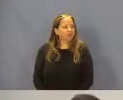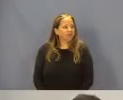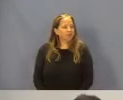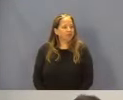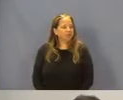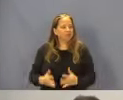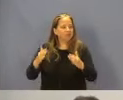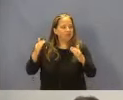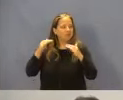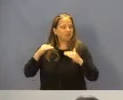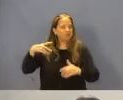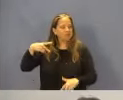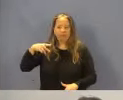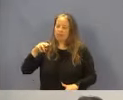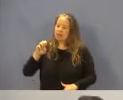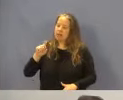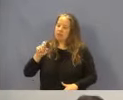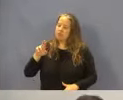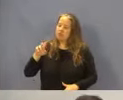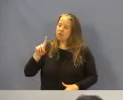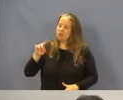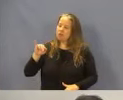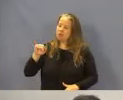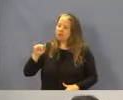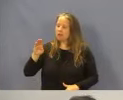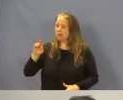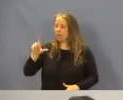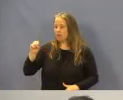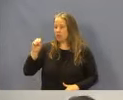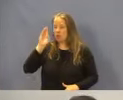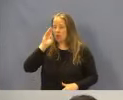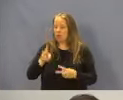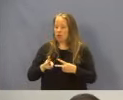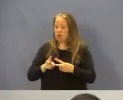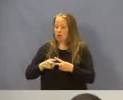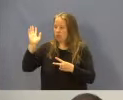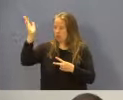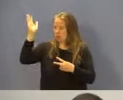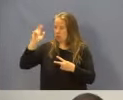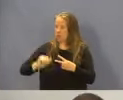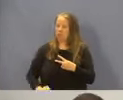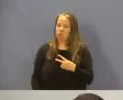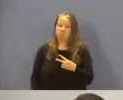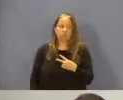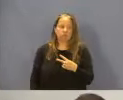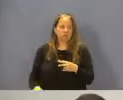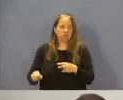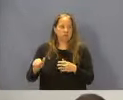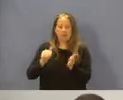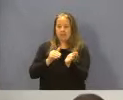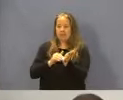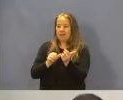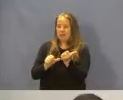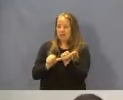Next, Peter D'Alba will make two presentations on medical assistance